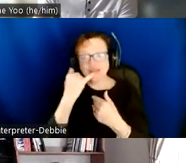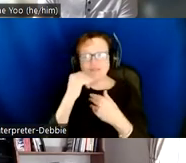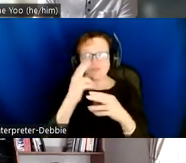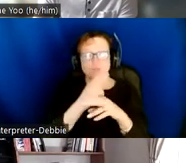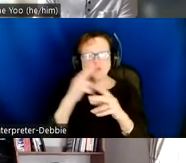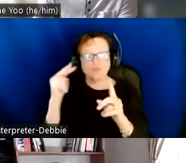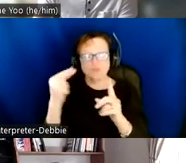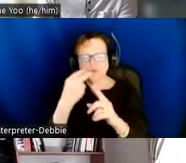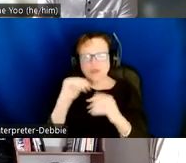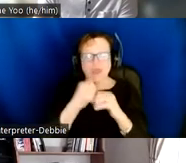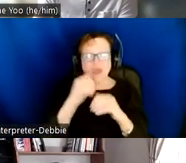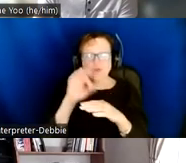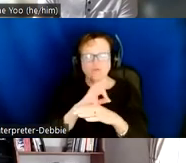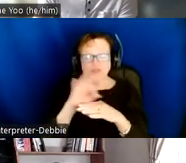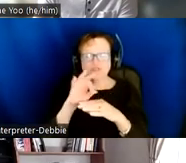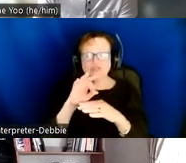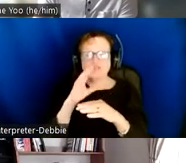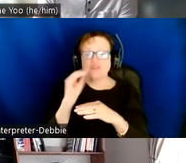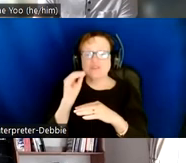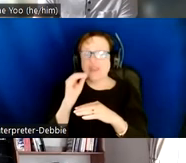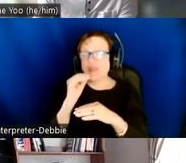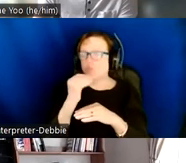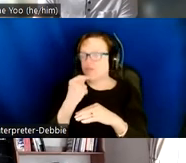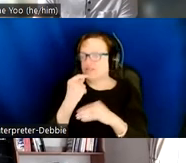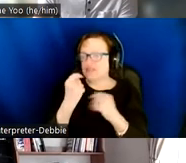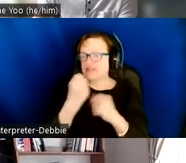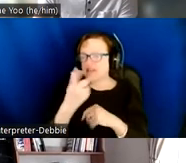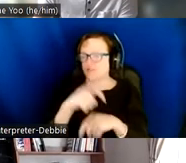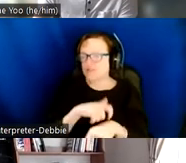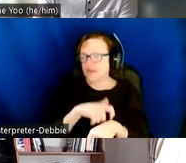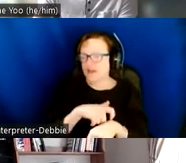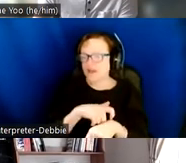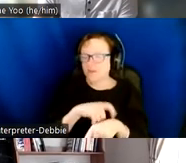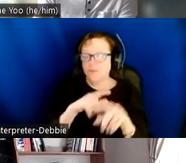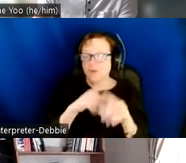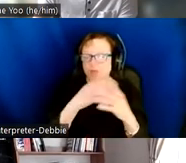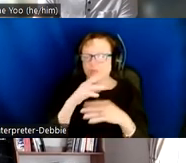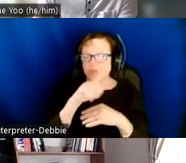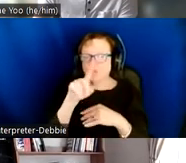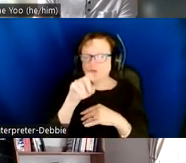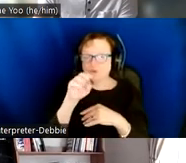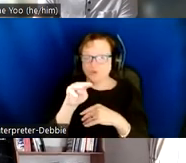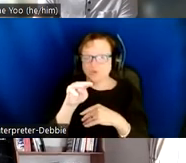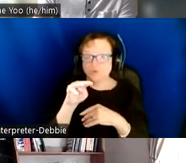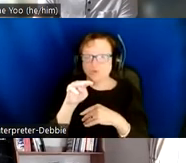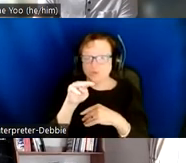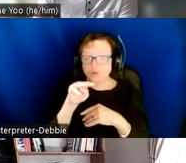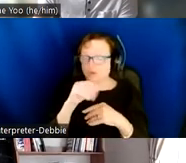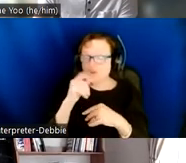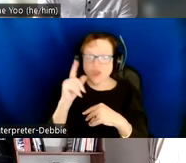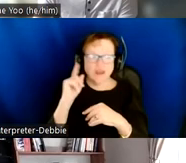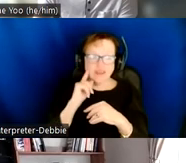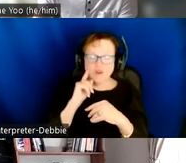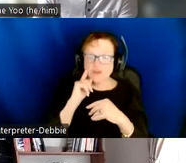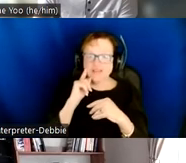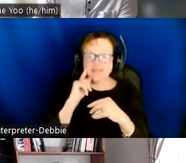functions. And we've said it several times, but I just want to say it once more, through Zoom, you're not hearing the spatialization. You're not hearing the